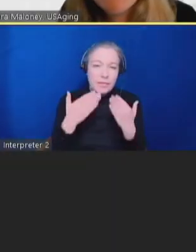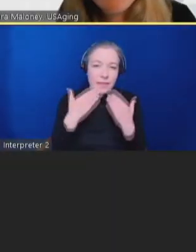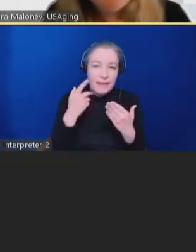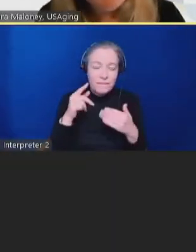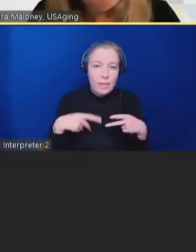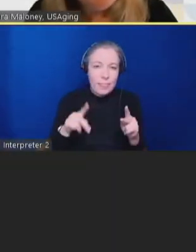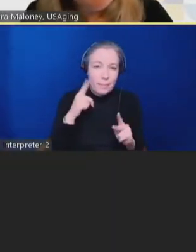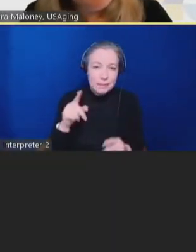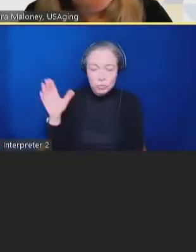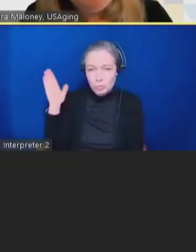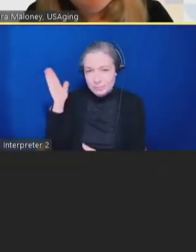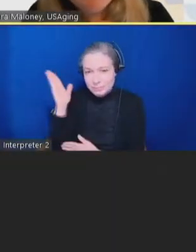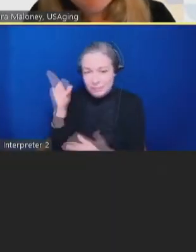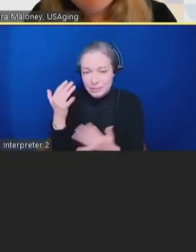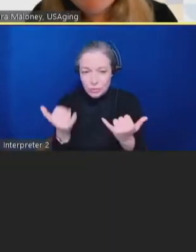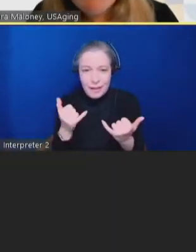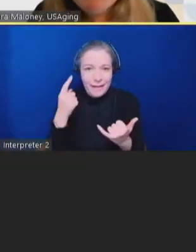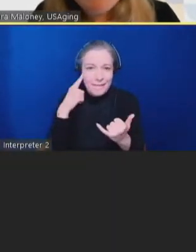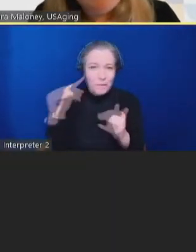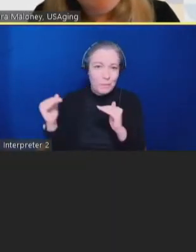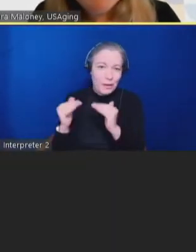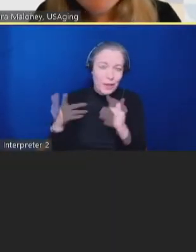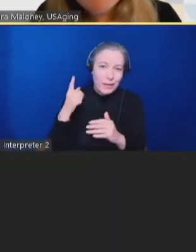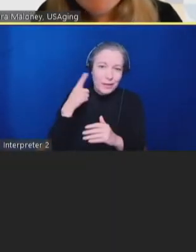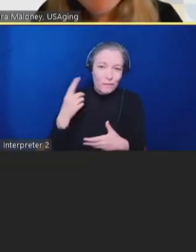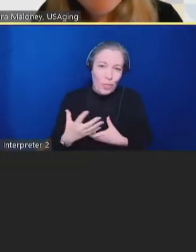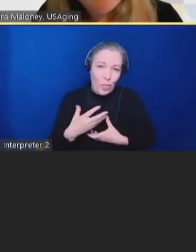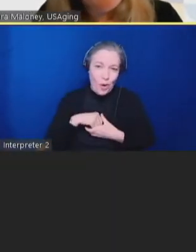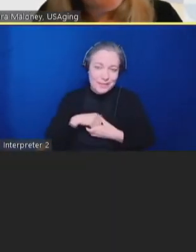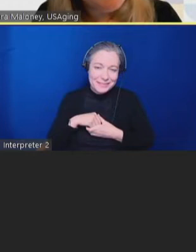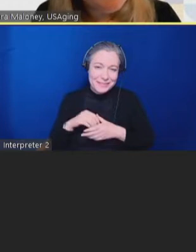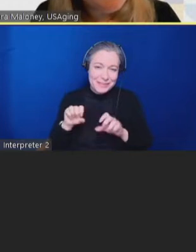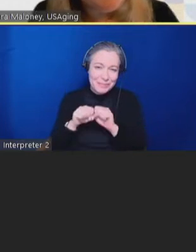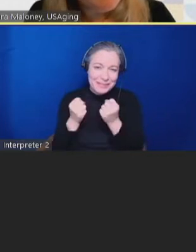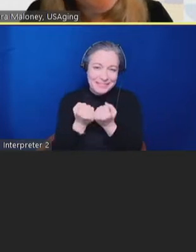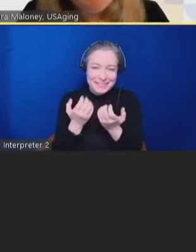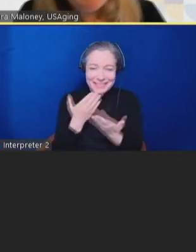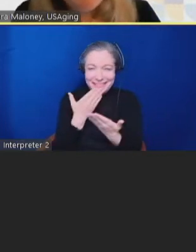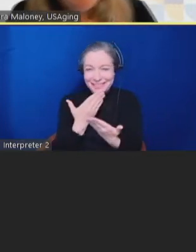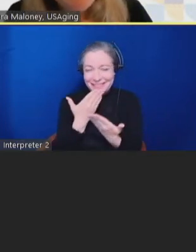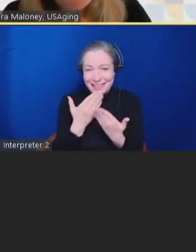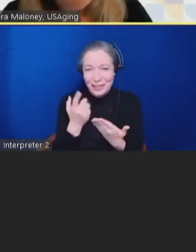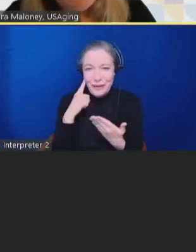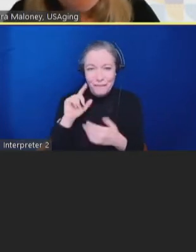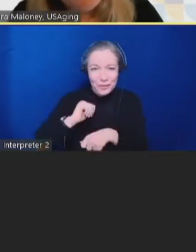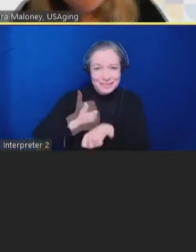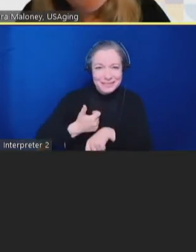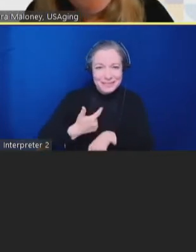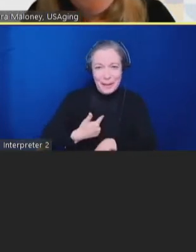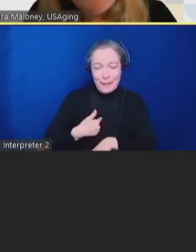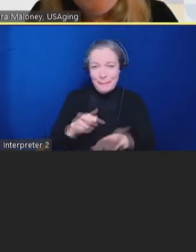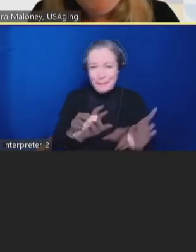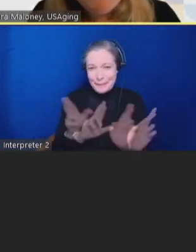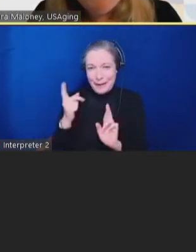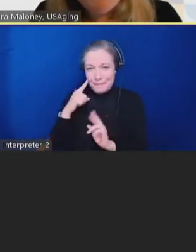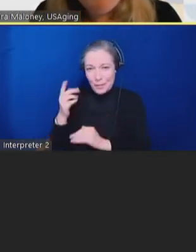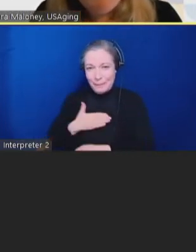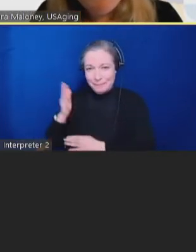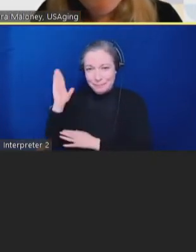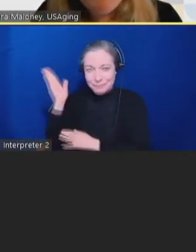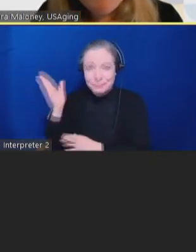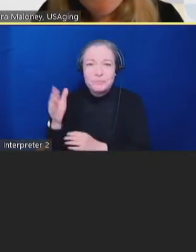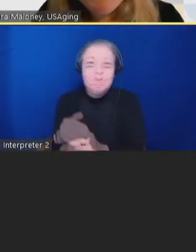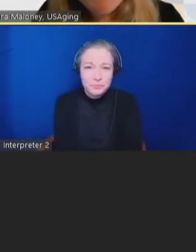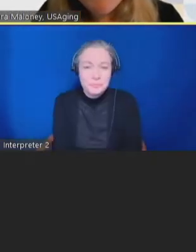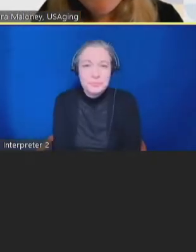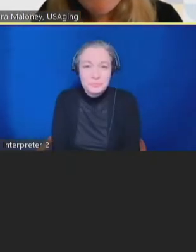Society and Administration for Community Living for setting me up for my portion of the panel. I'm Sarah Maloney, and I'm